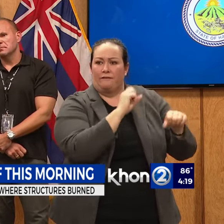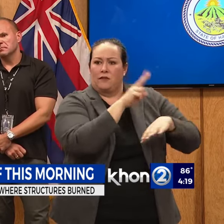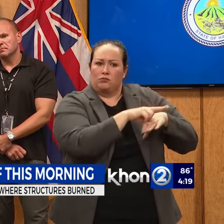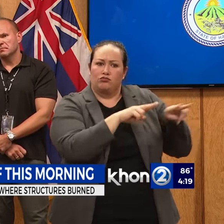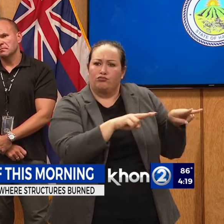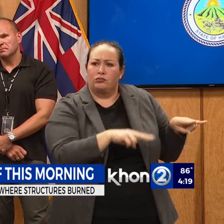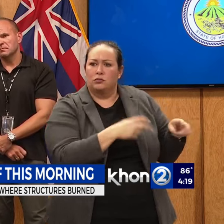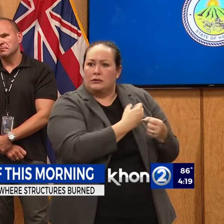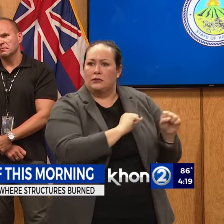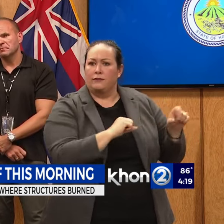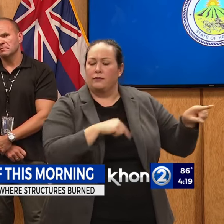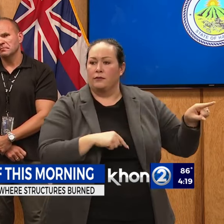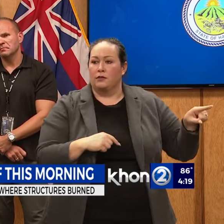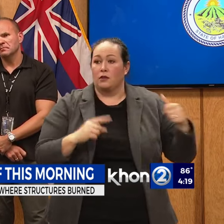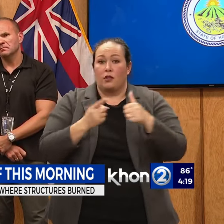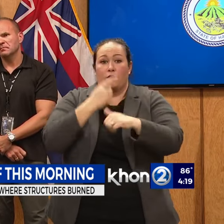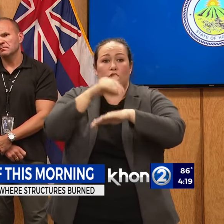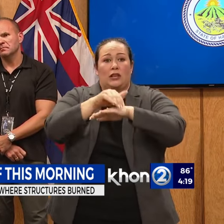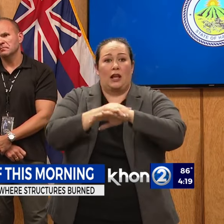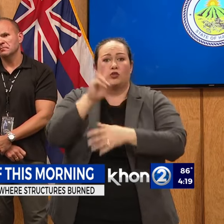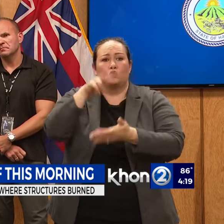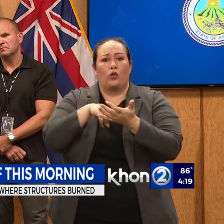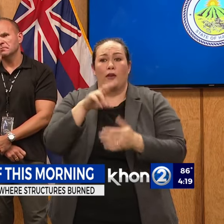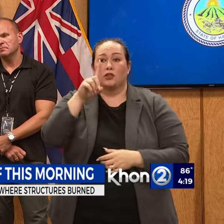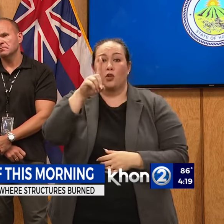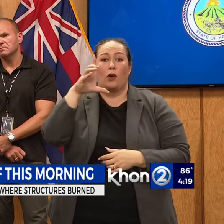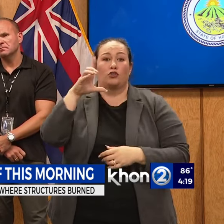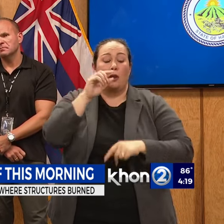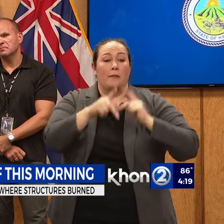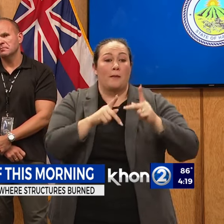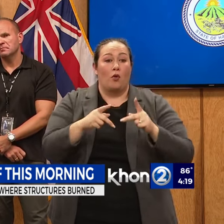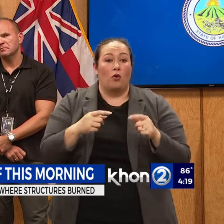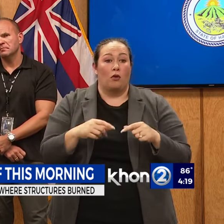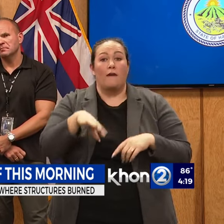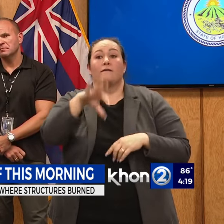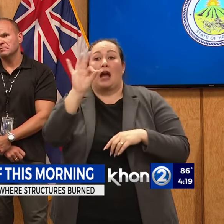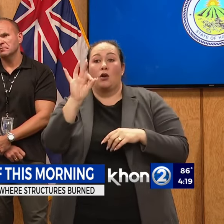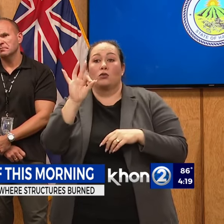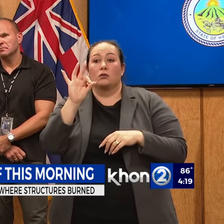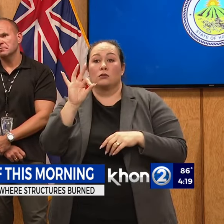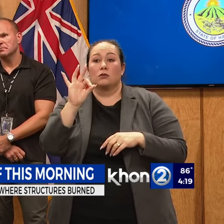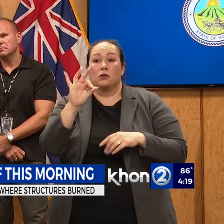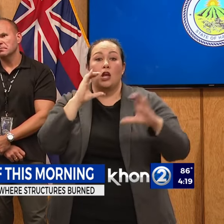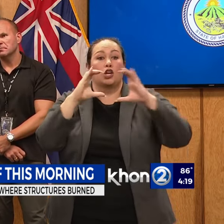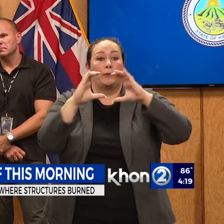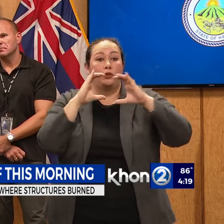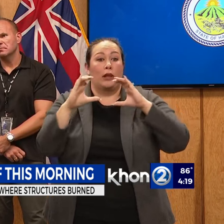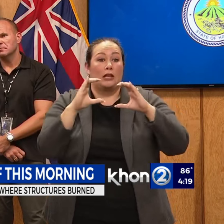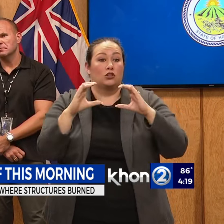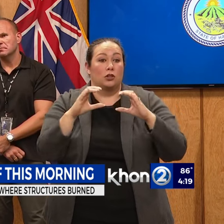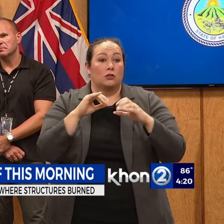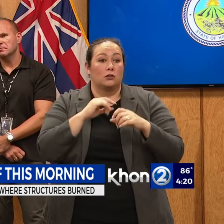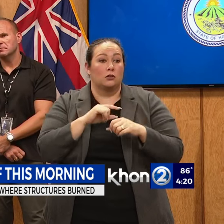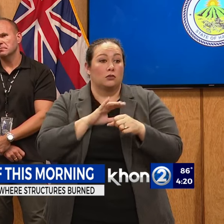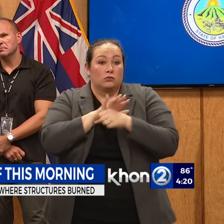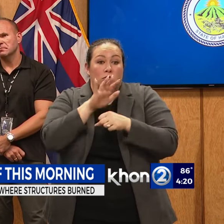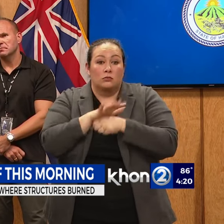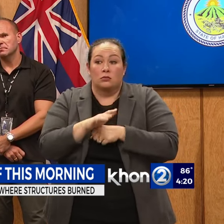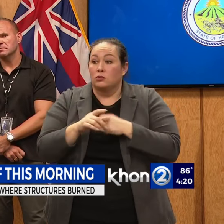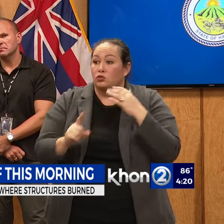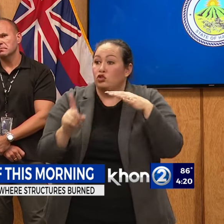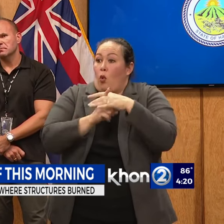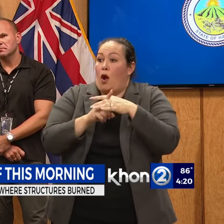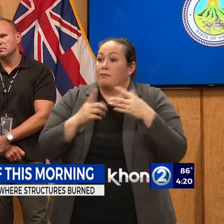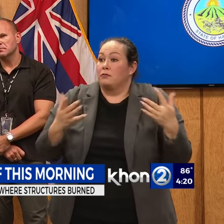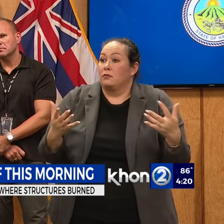the first night there was 2,100 people there. So at least 2,100 people found the communication to be adequate to show up.